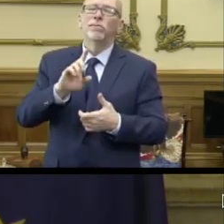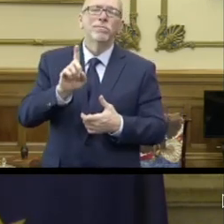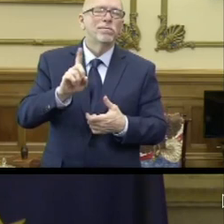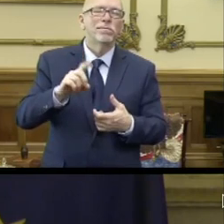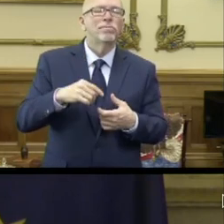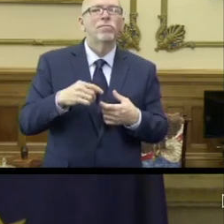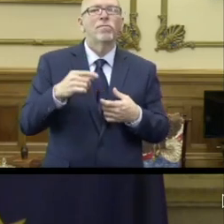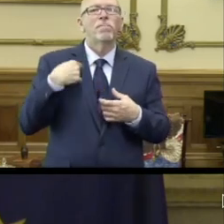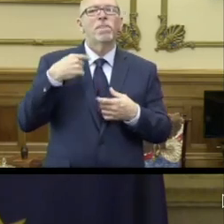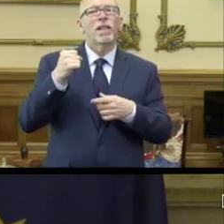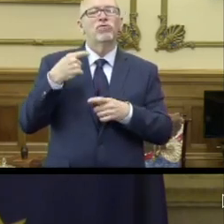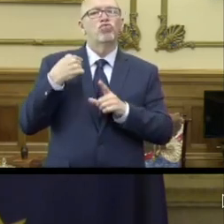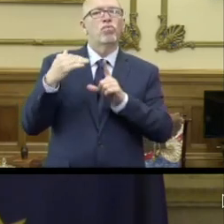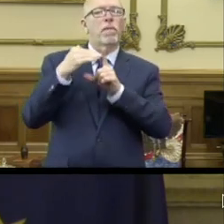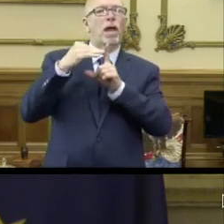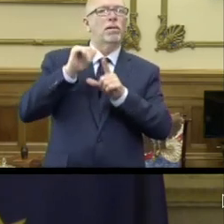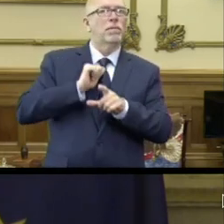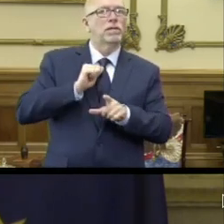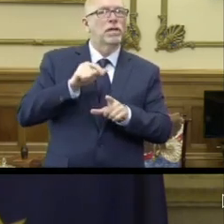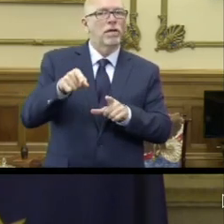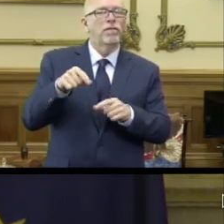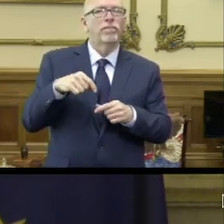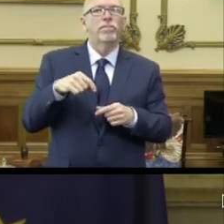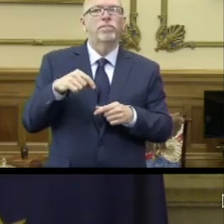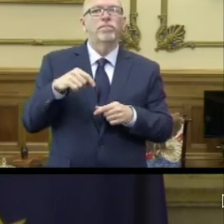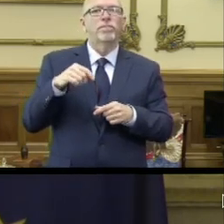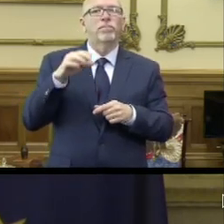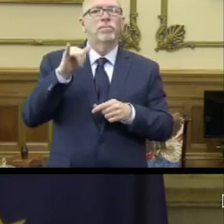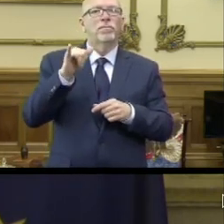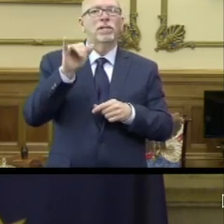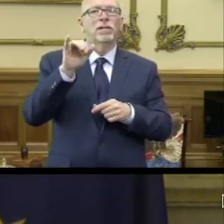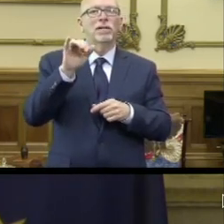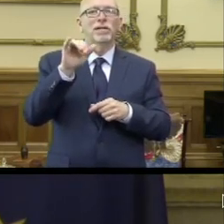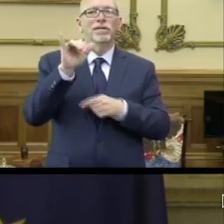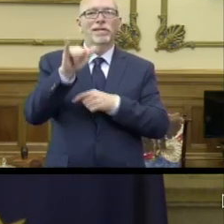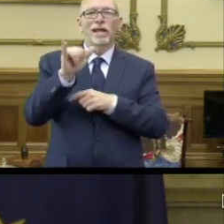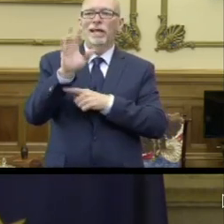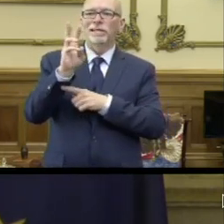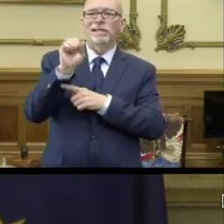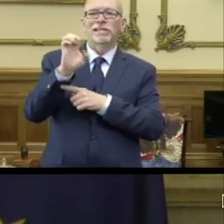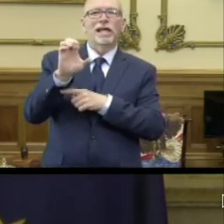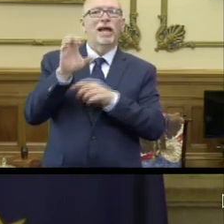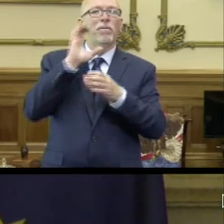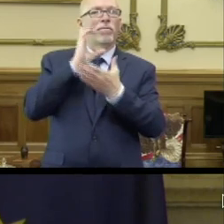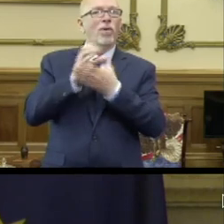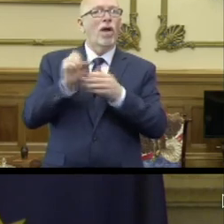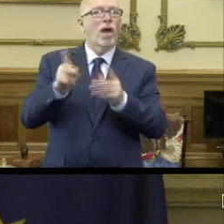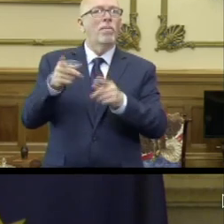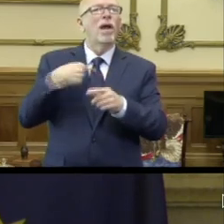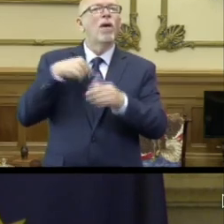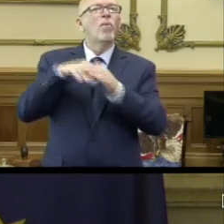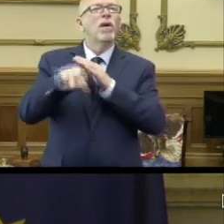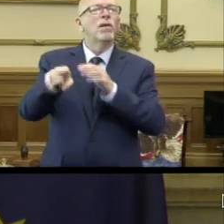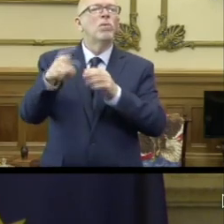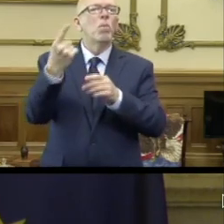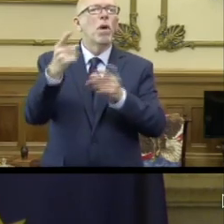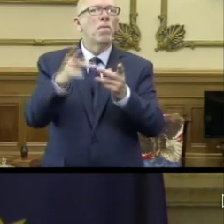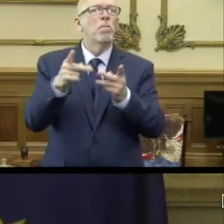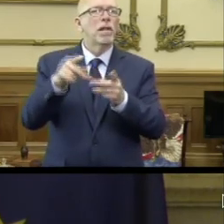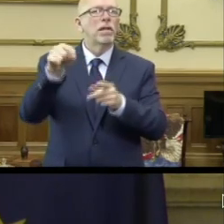It was a reminder for me, that six-second photo op. I went in to frequent a local